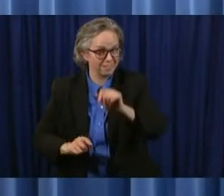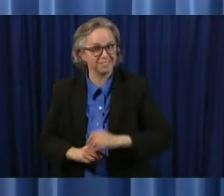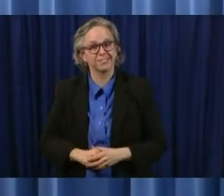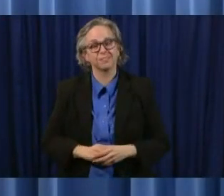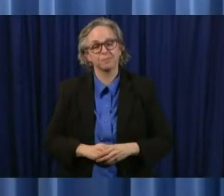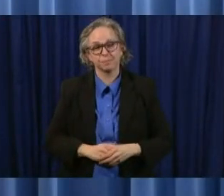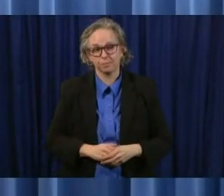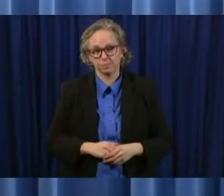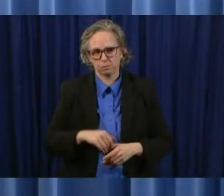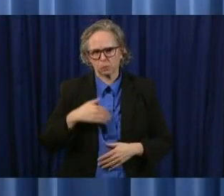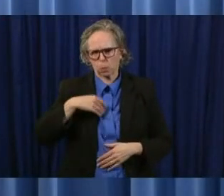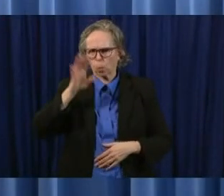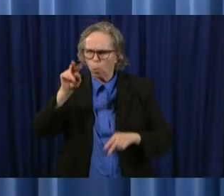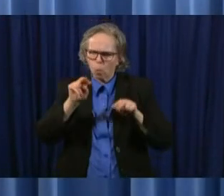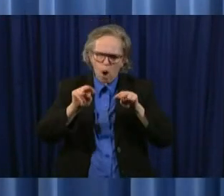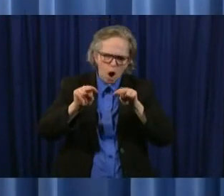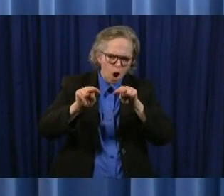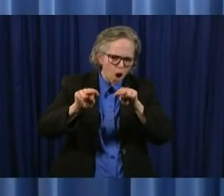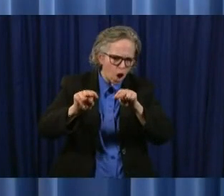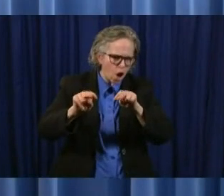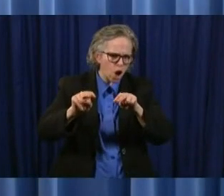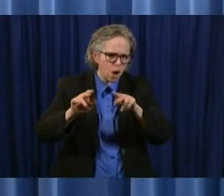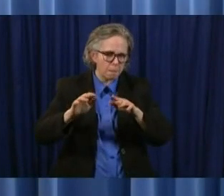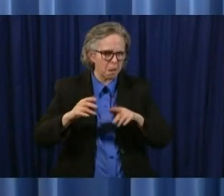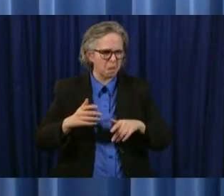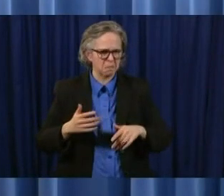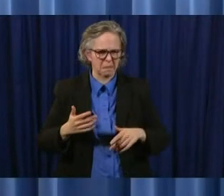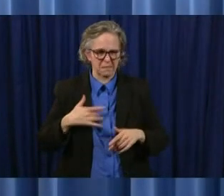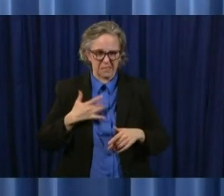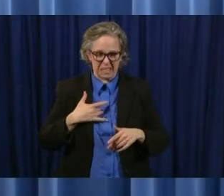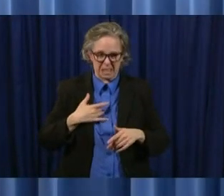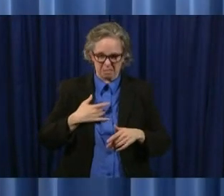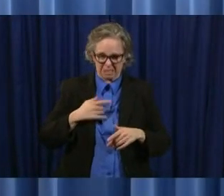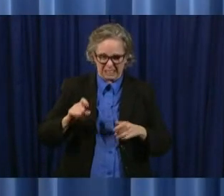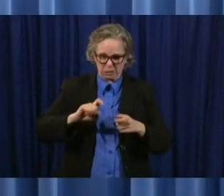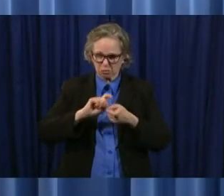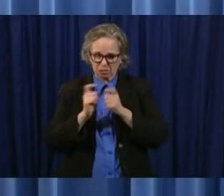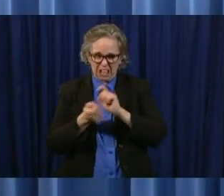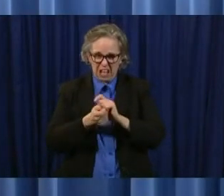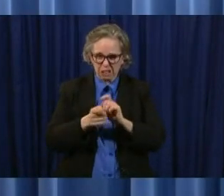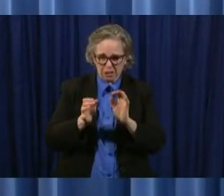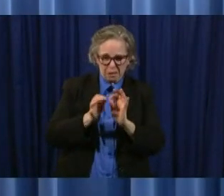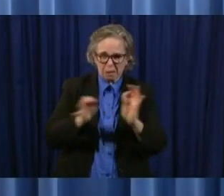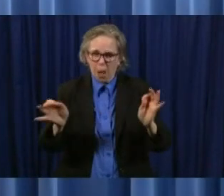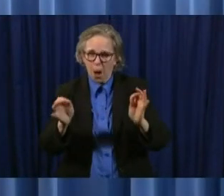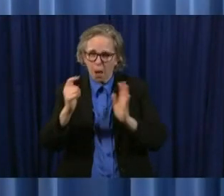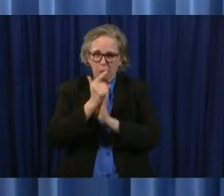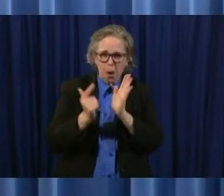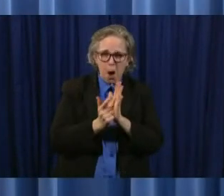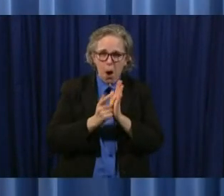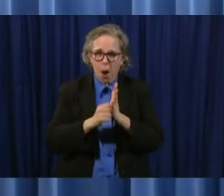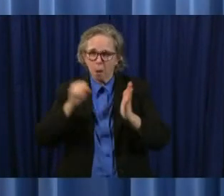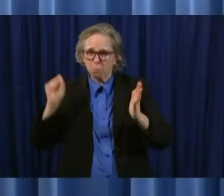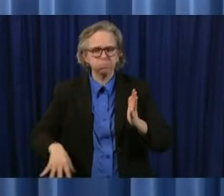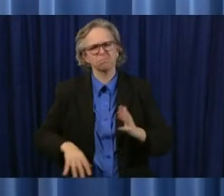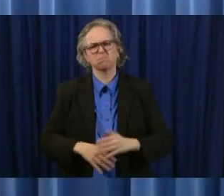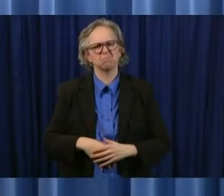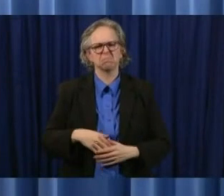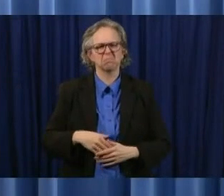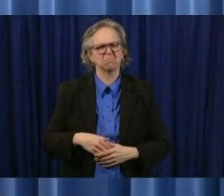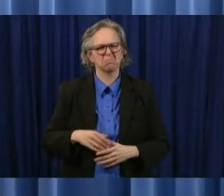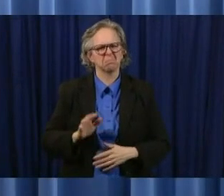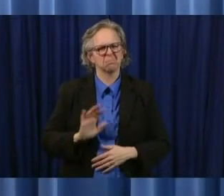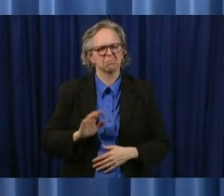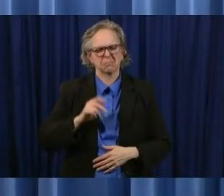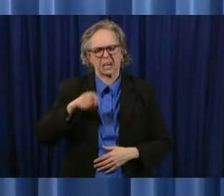but uh you know i don't think that is something that we that's not a bridge that we have to cross at this point uh